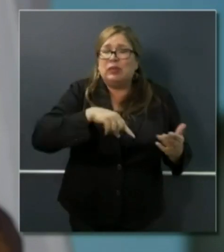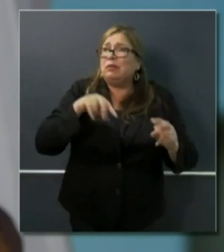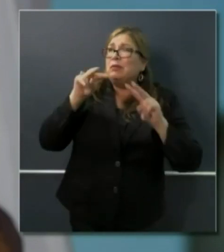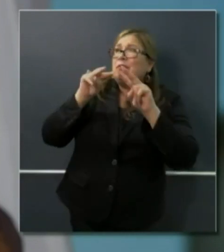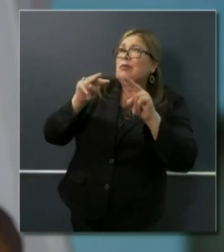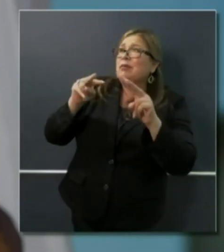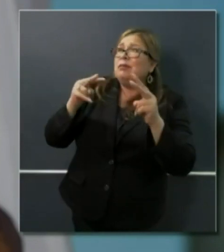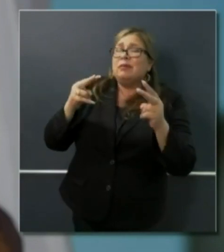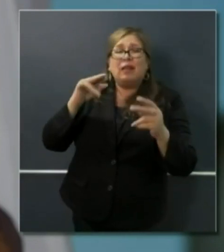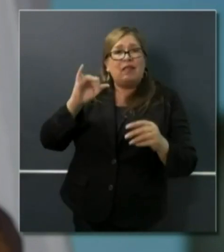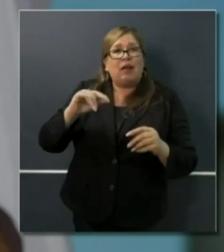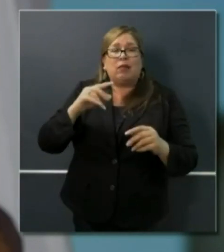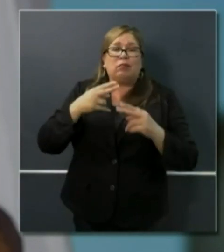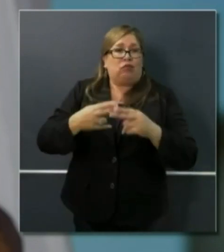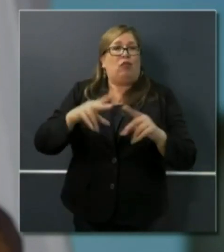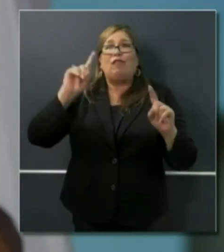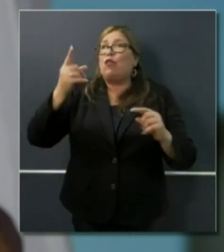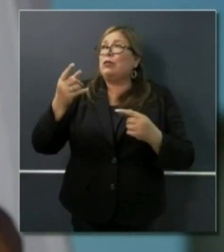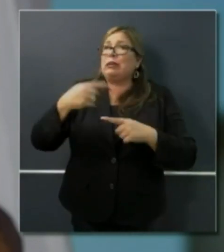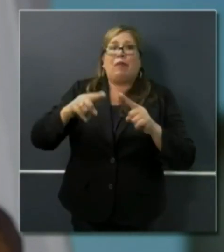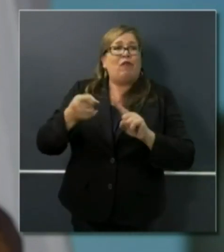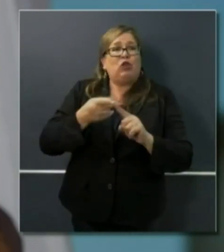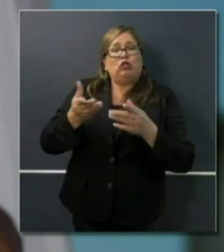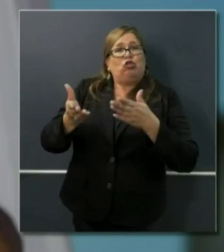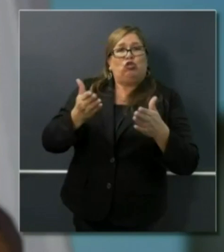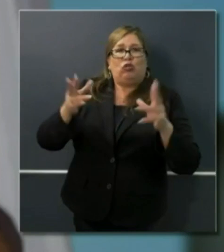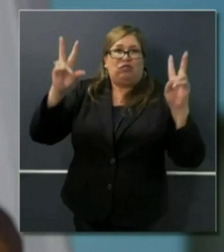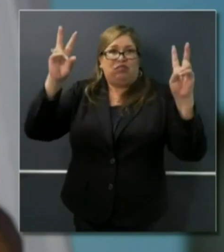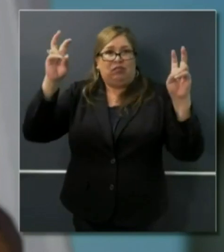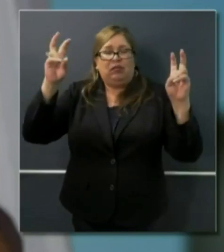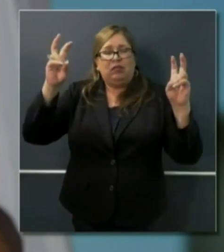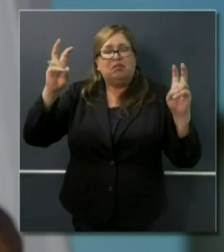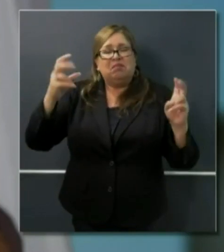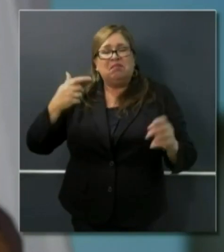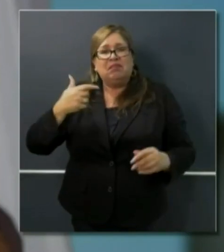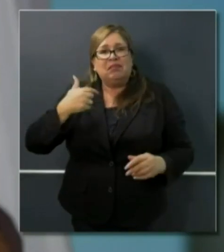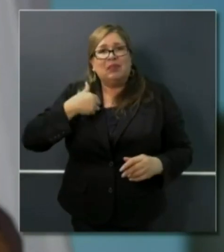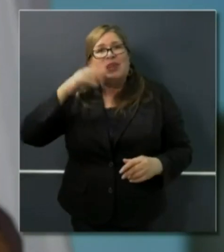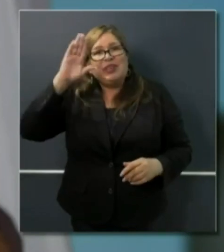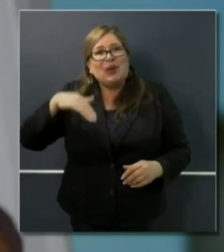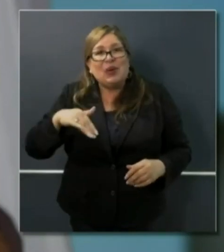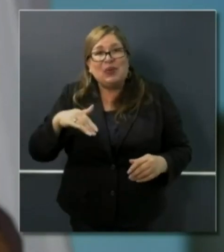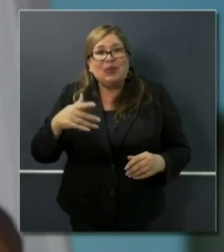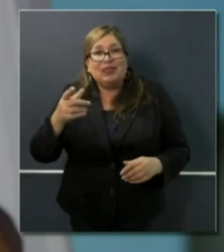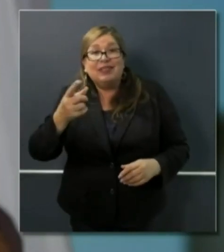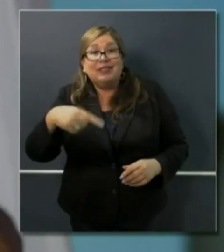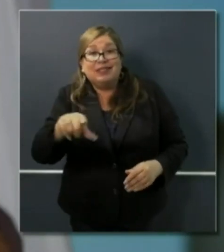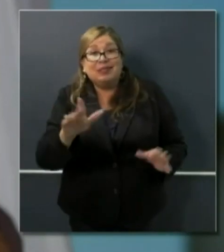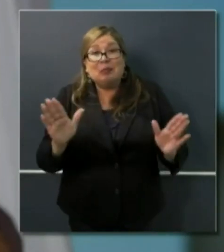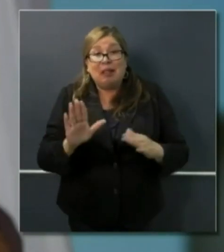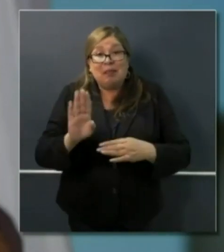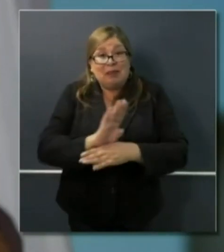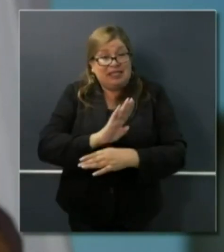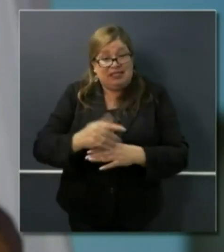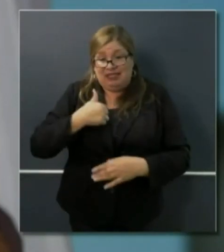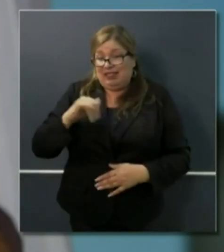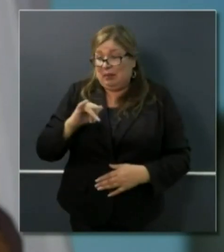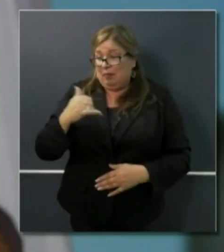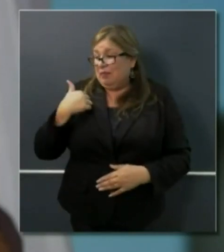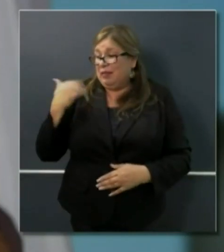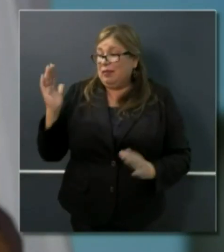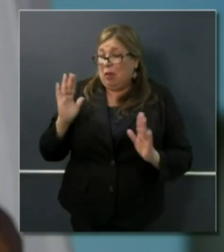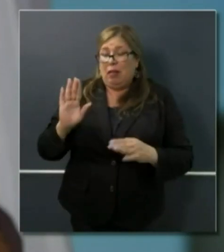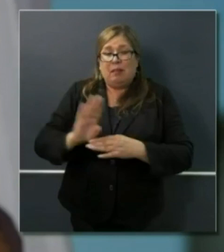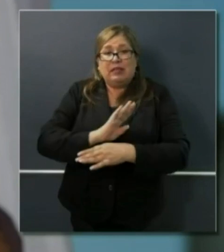this first-come, first-served status, which respectfully, and I know a thing or two about small businesses, creates a dynamic